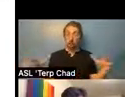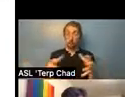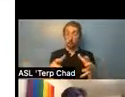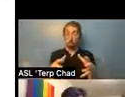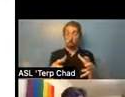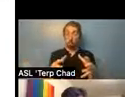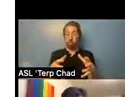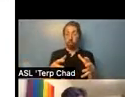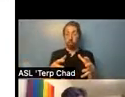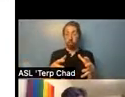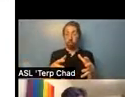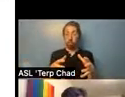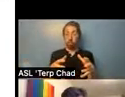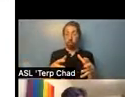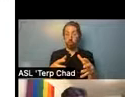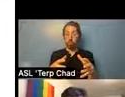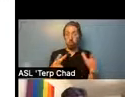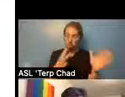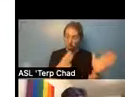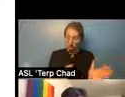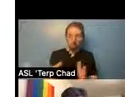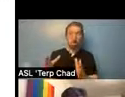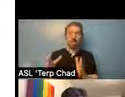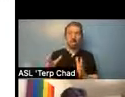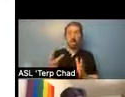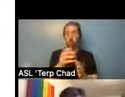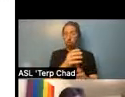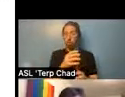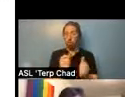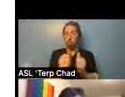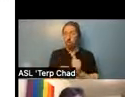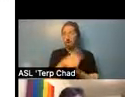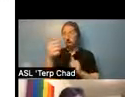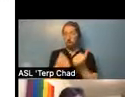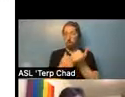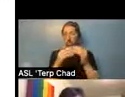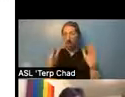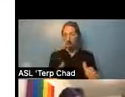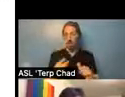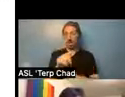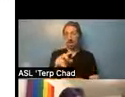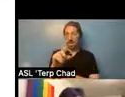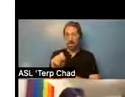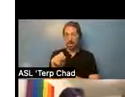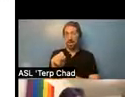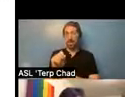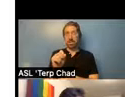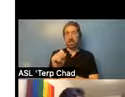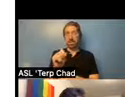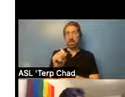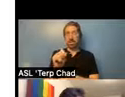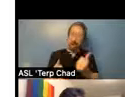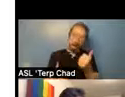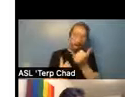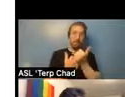you know, getting together other supportive housing tenants and, and, and advocating for themselves and fighting for themselves, uh,